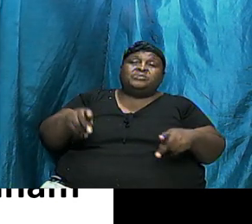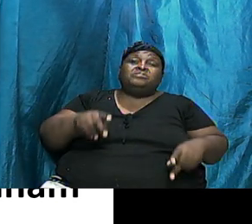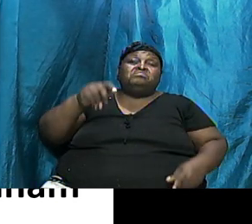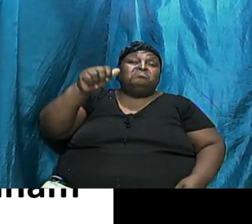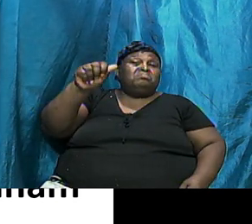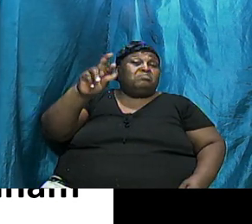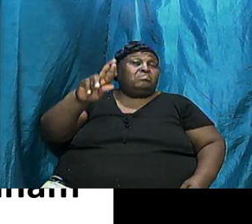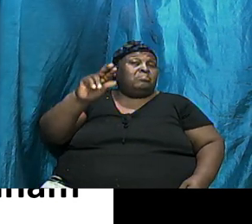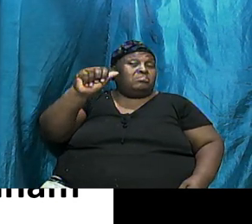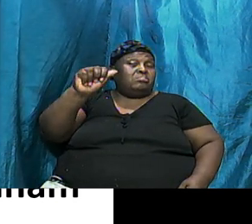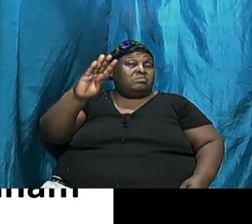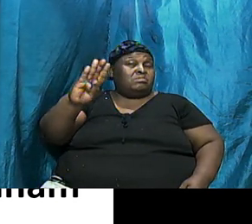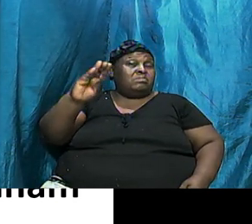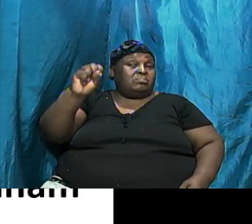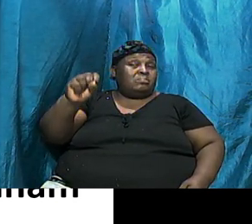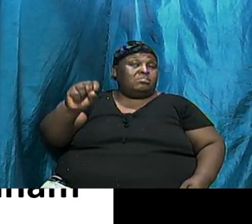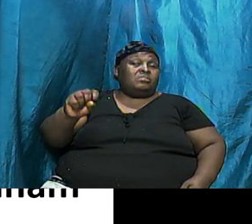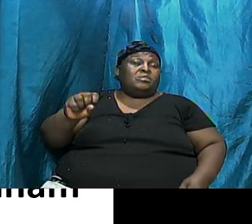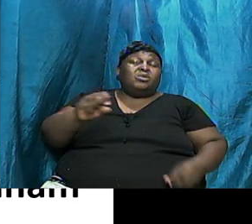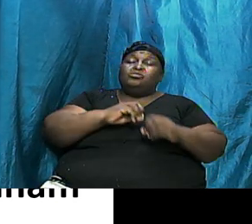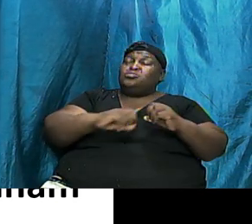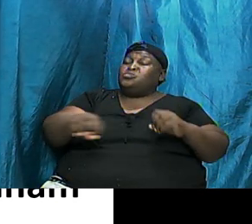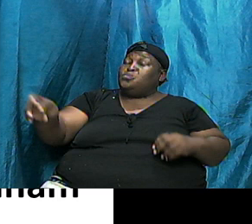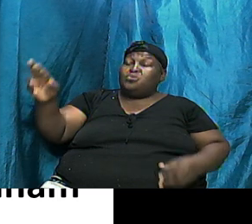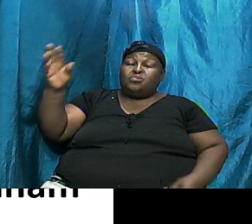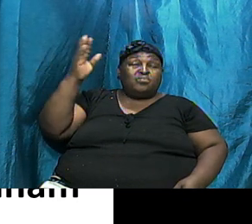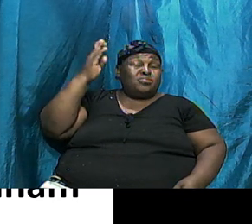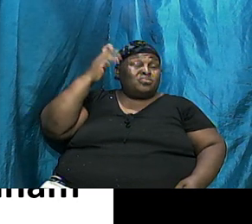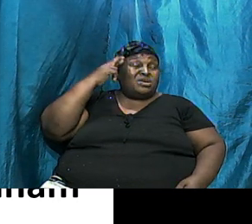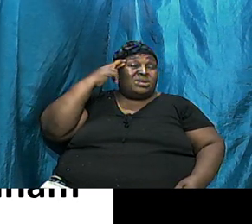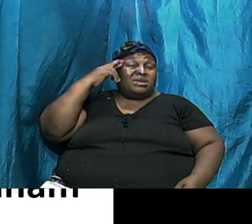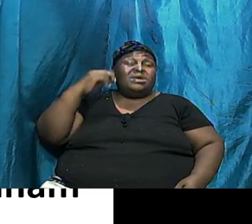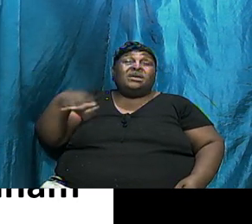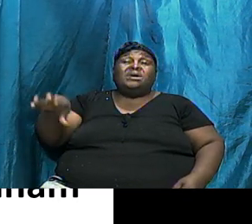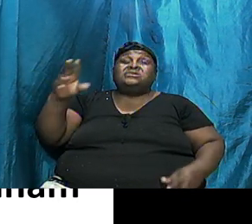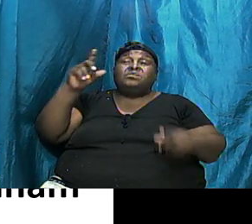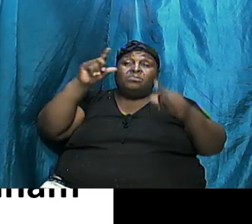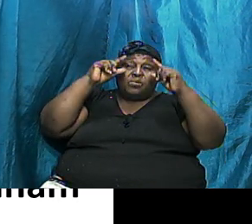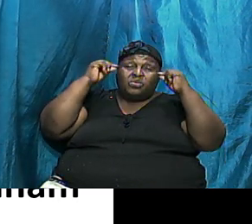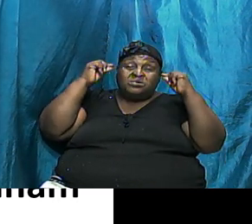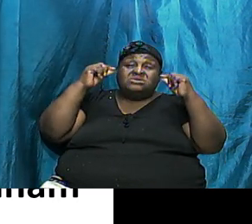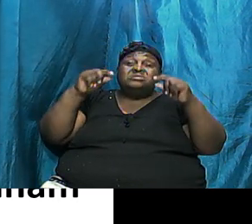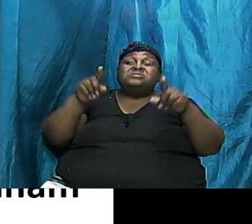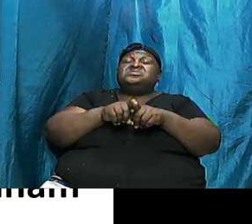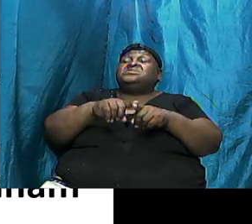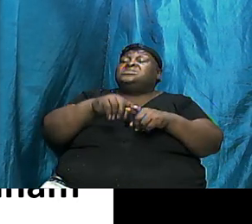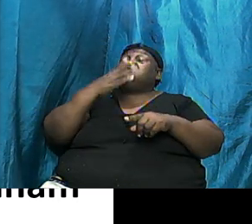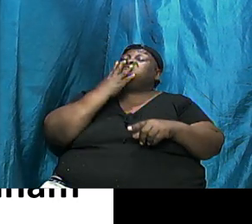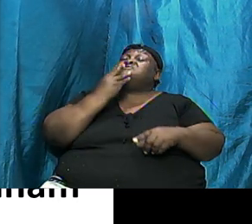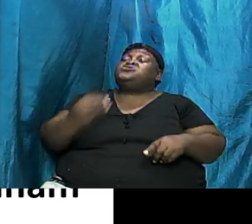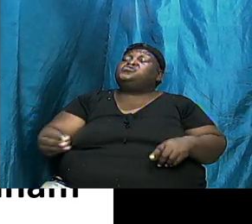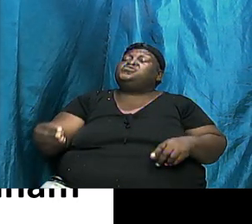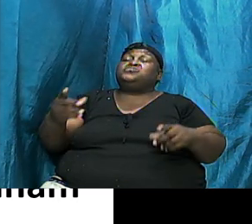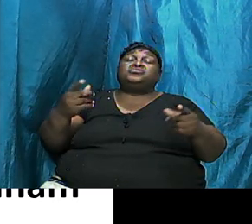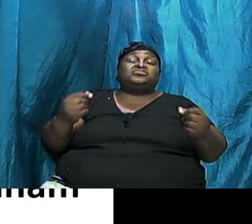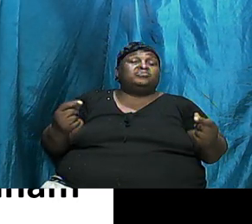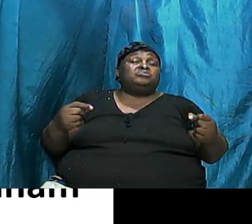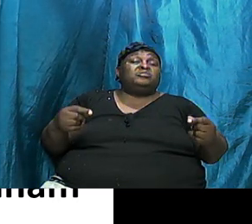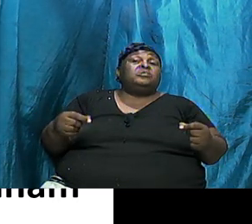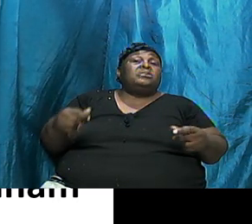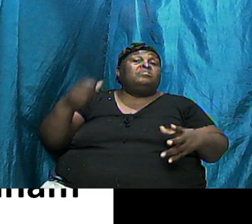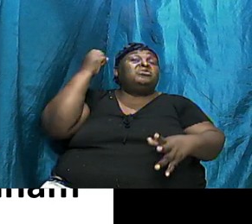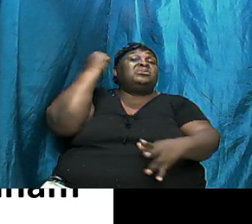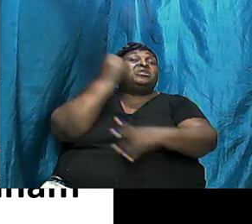Don't Recognize Moses As The Jews Do Or Even Us As Christians Do But Abraham